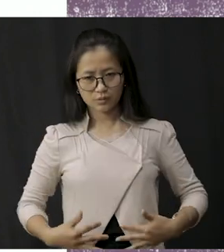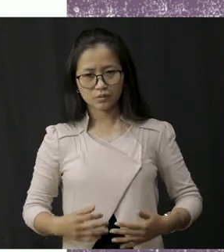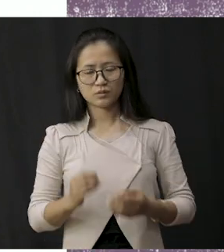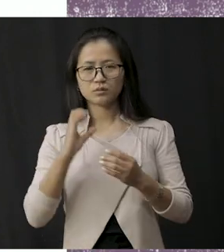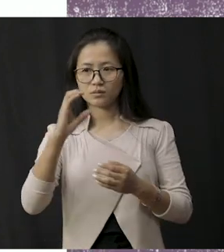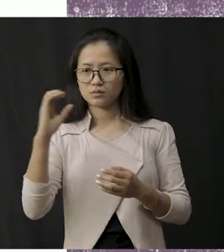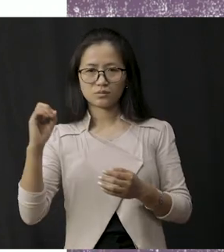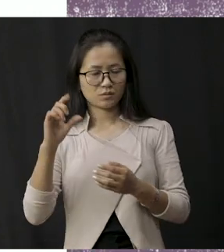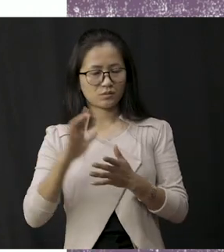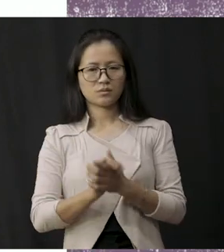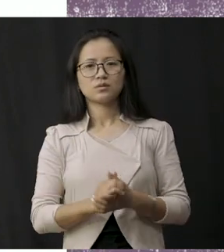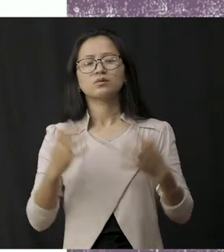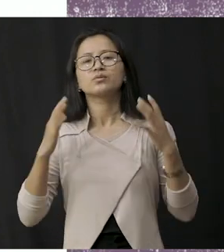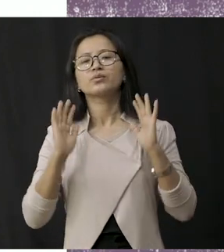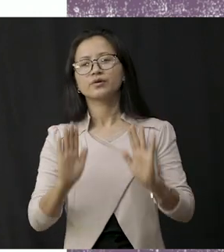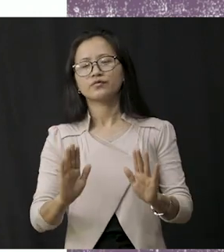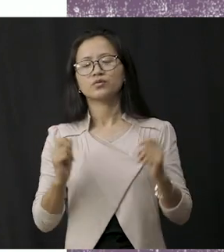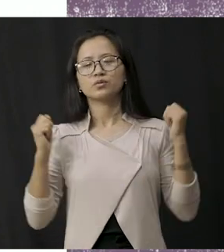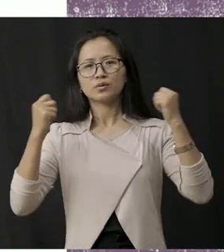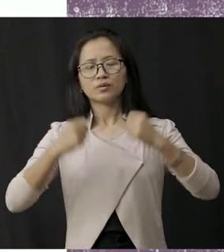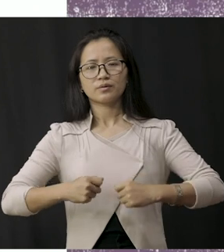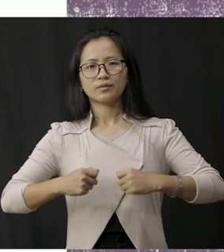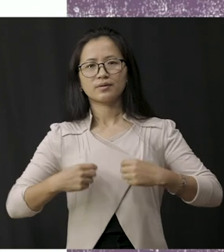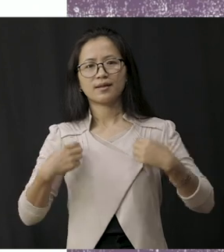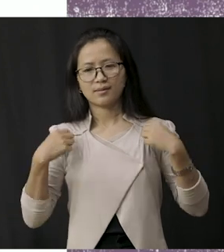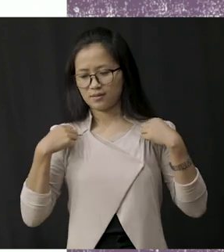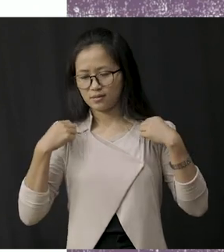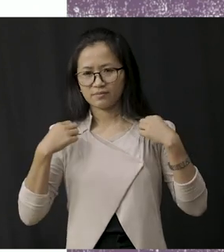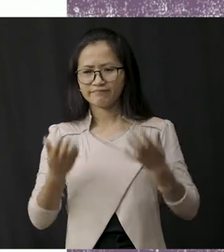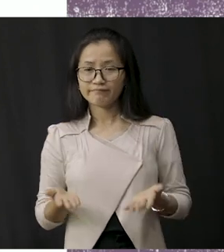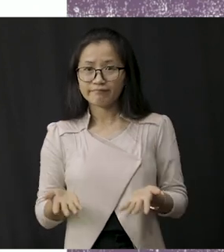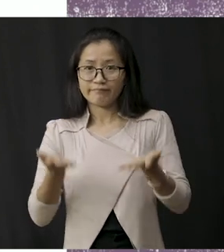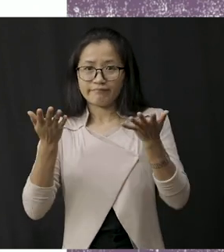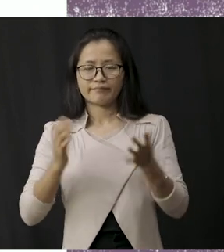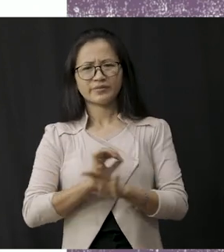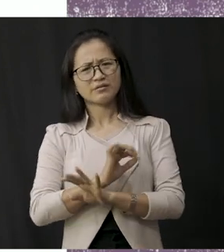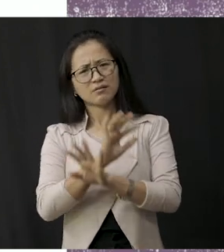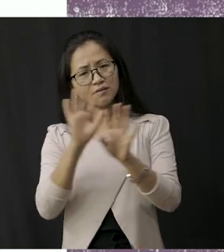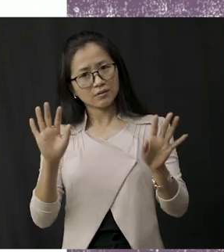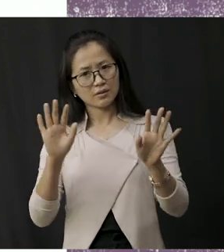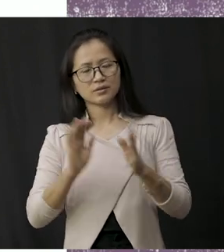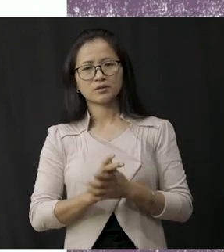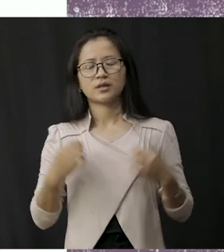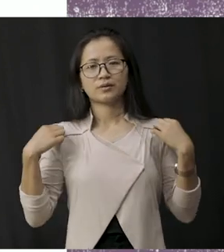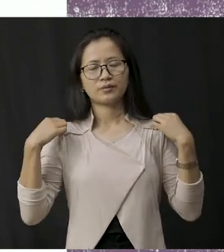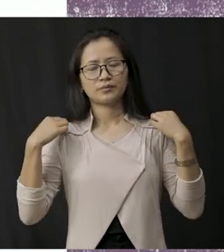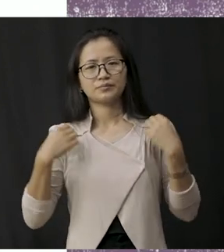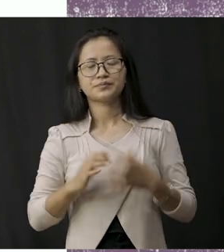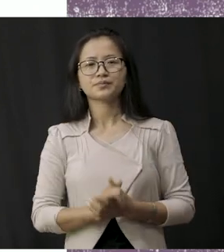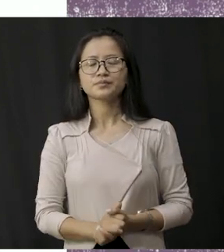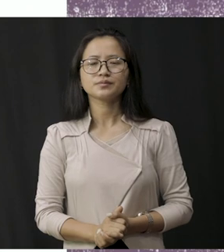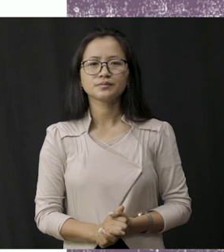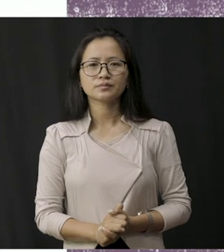we have to wear a light cotton cloths okay now